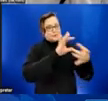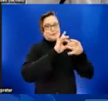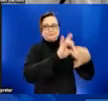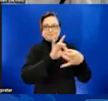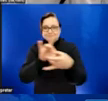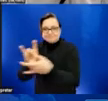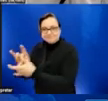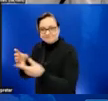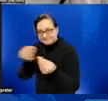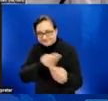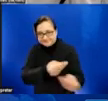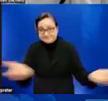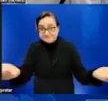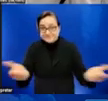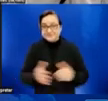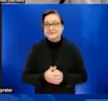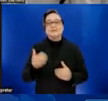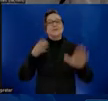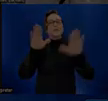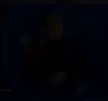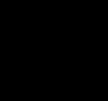Everyone have a wonderful day. Thank you. you.